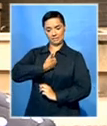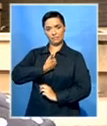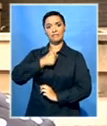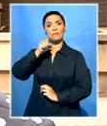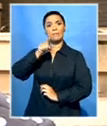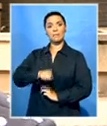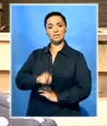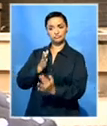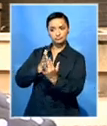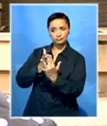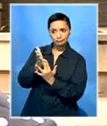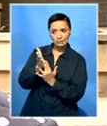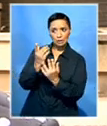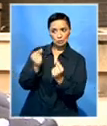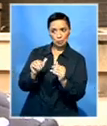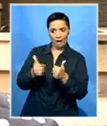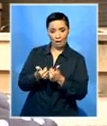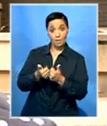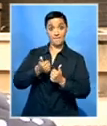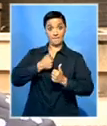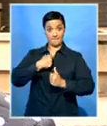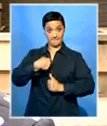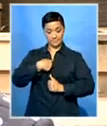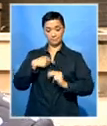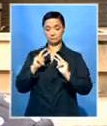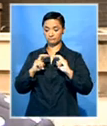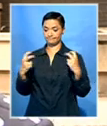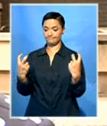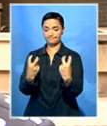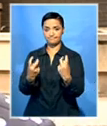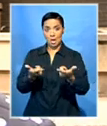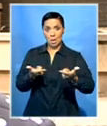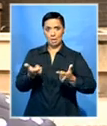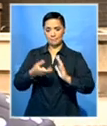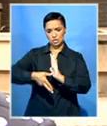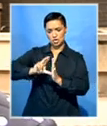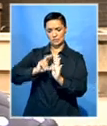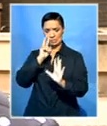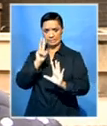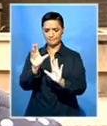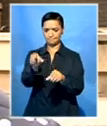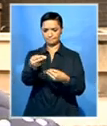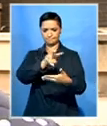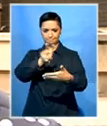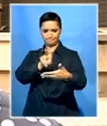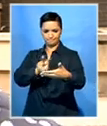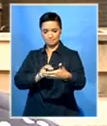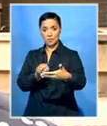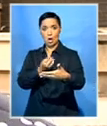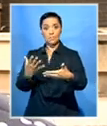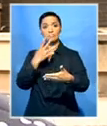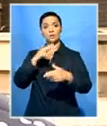me and my team and our lawyers to sit down and review our situation. So we can't just blindly